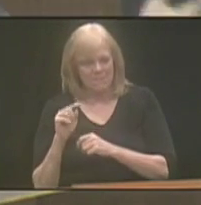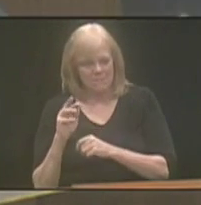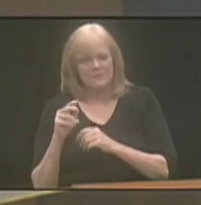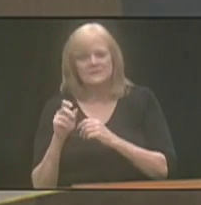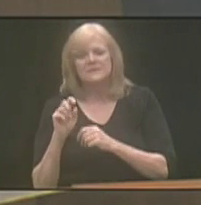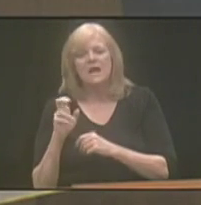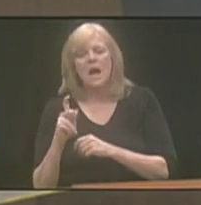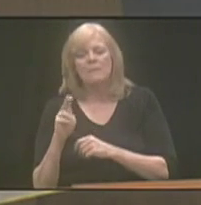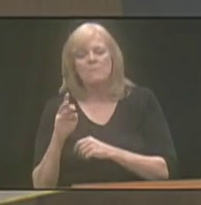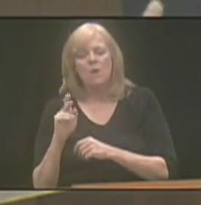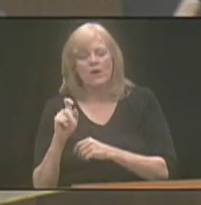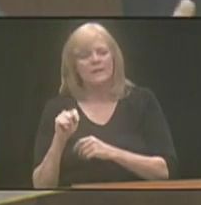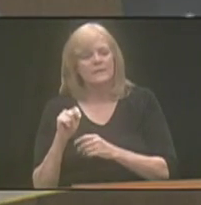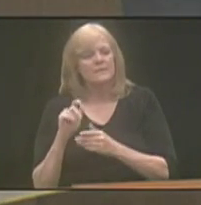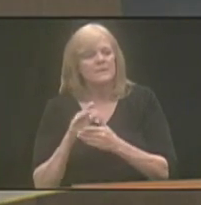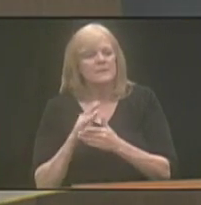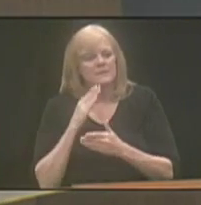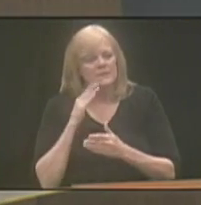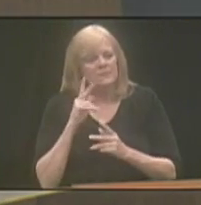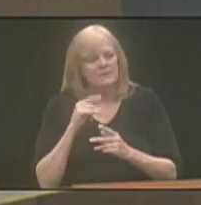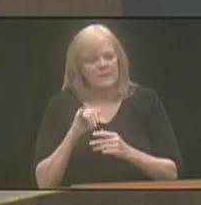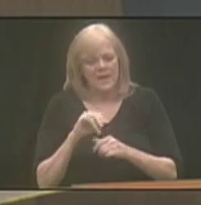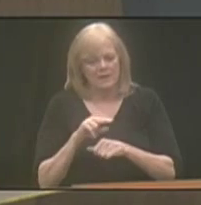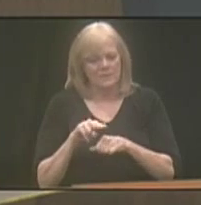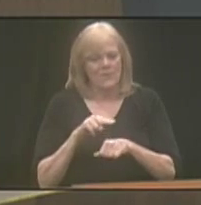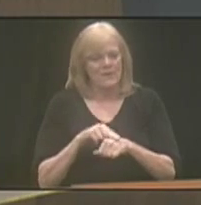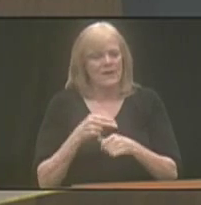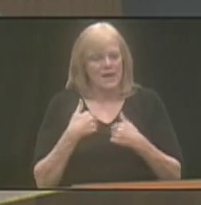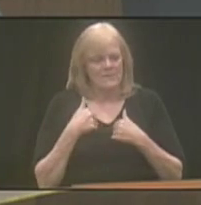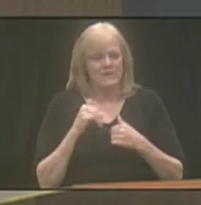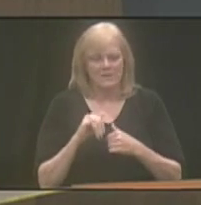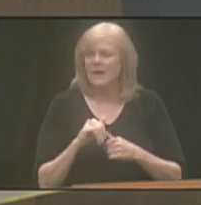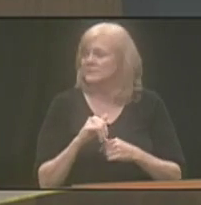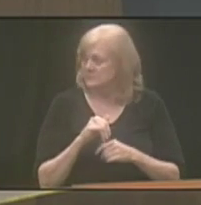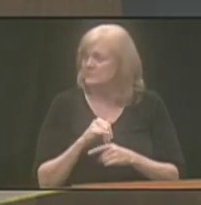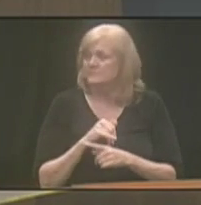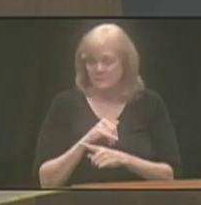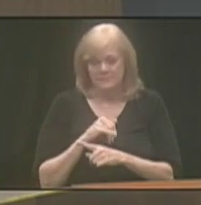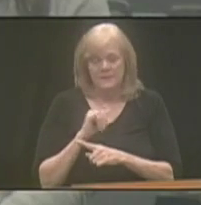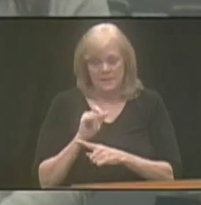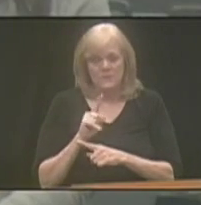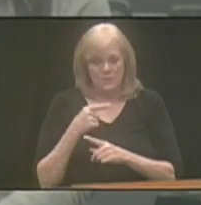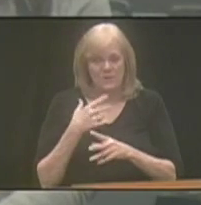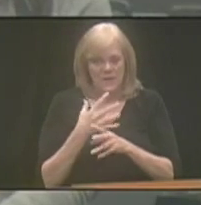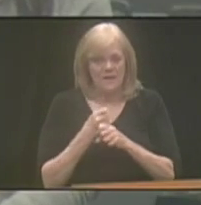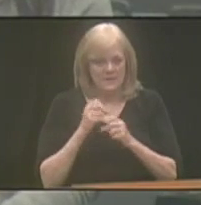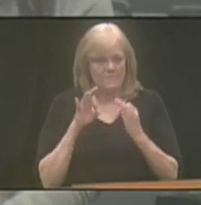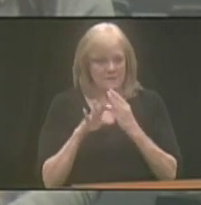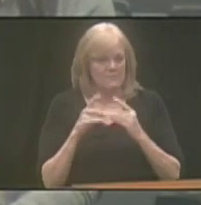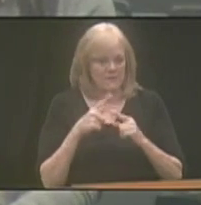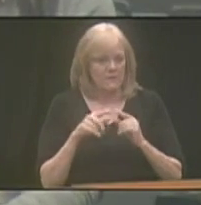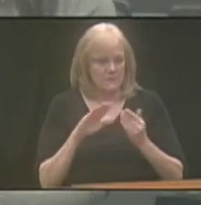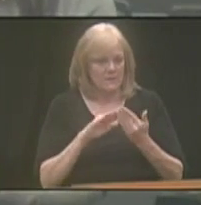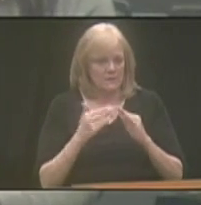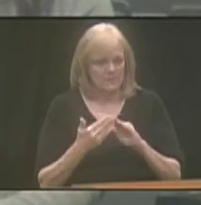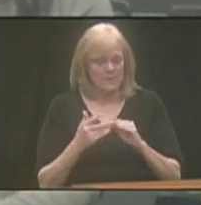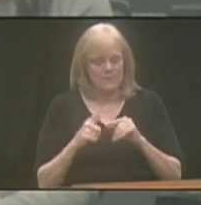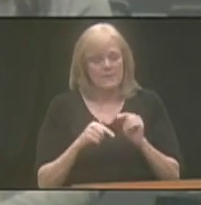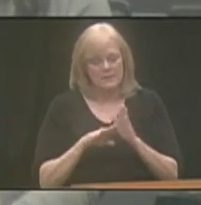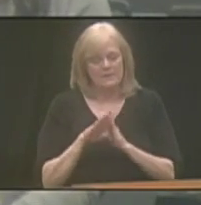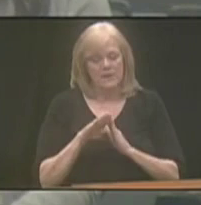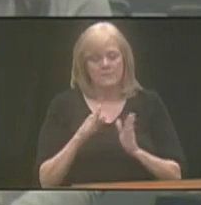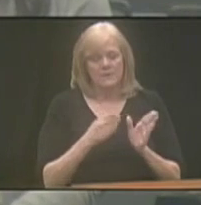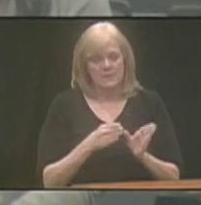nice just for people just to return to that normality of how they manage their finances. Yeah, that's really we got the feedback from the community itself in